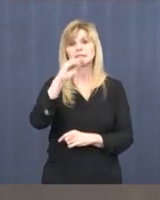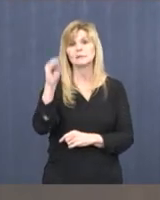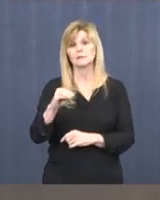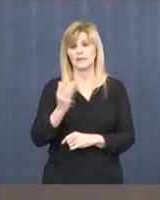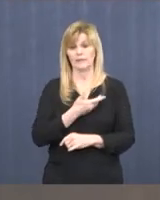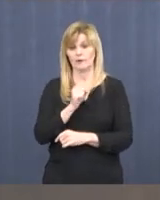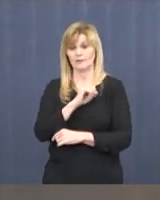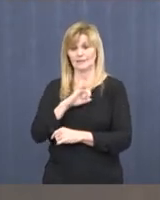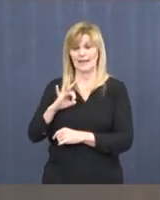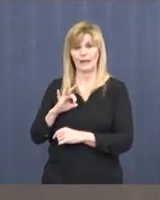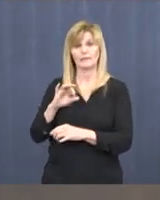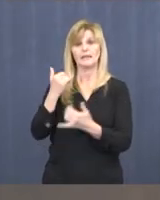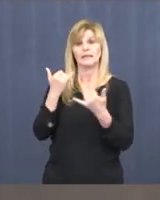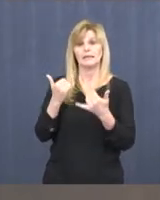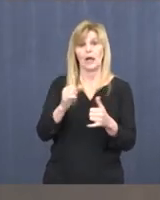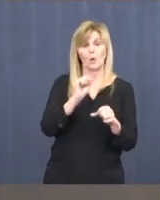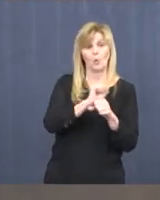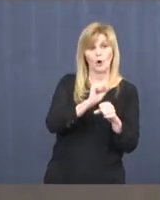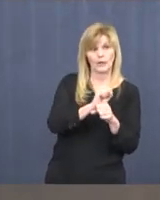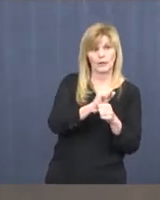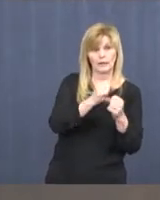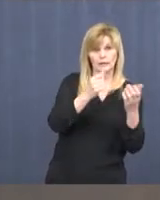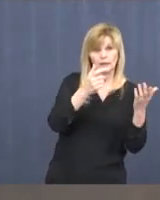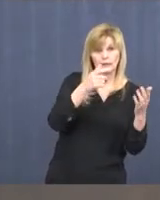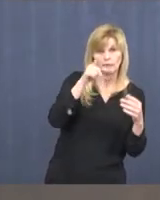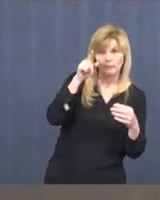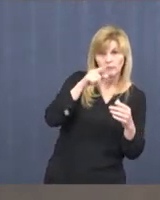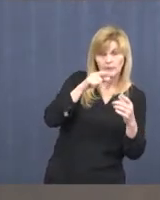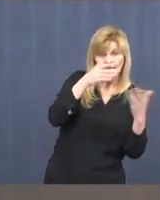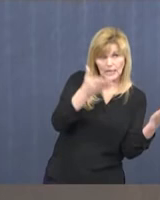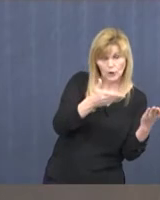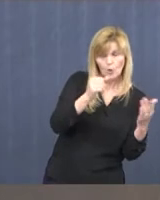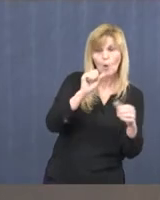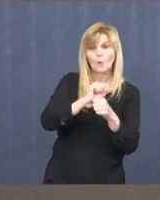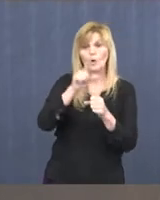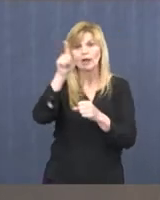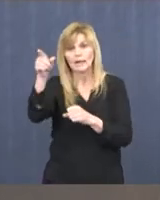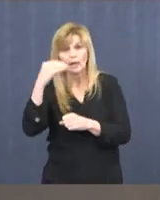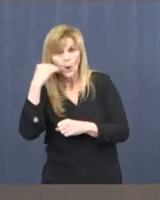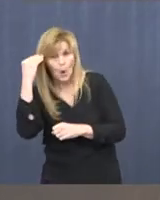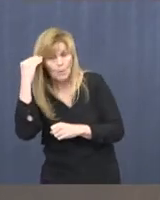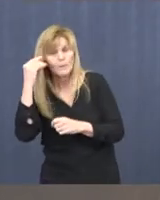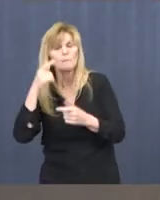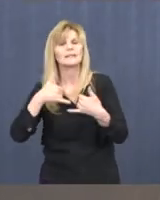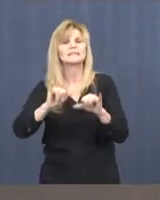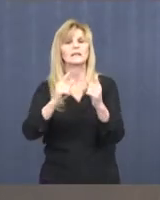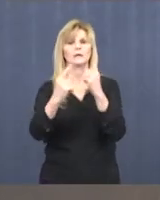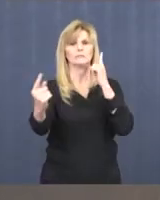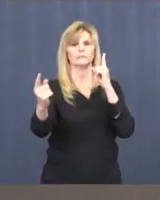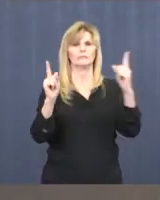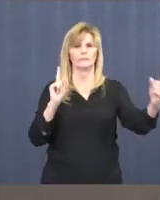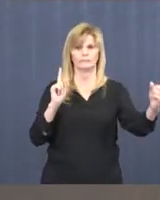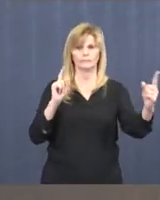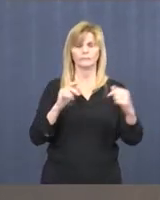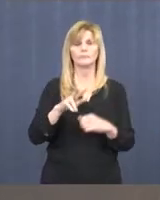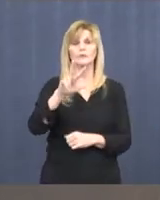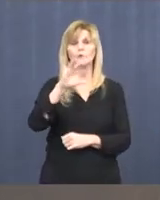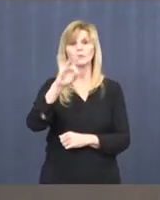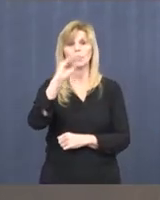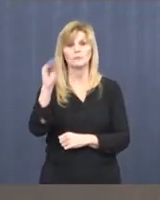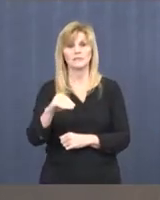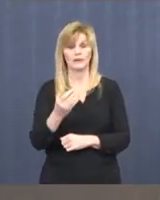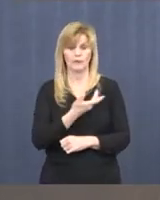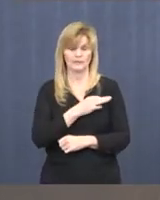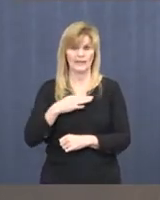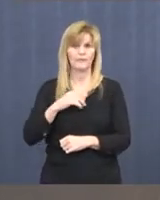is working in the office or in the field respecting social distancing guidelines. About 38% of our staff members